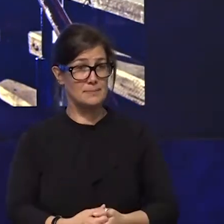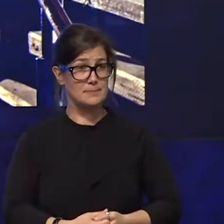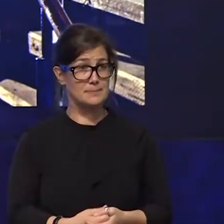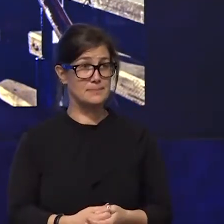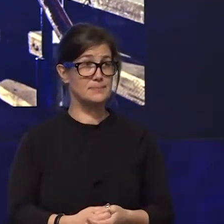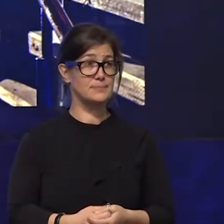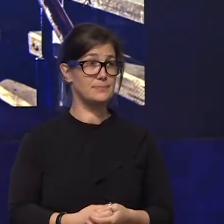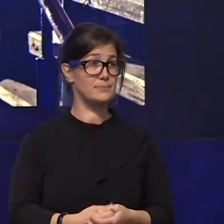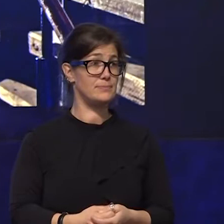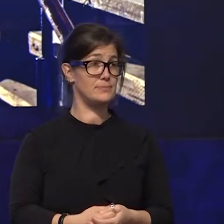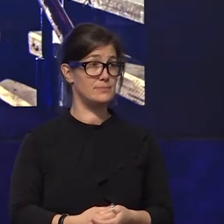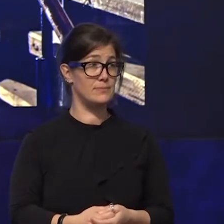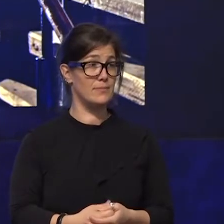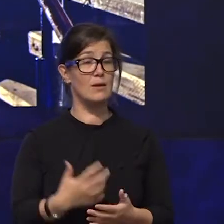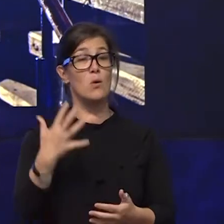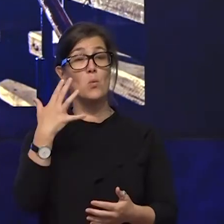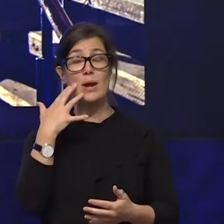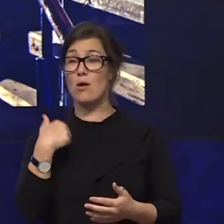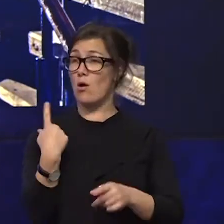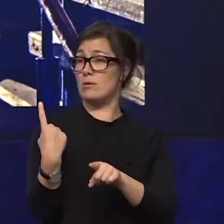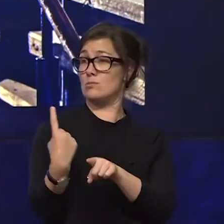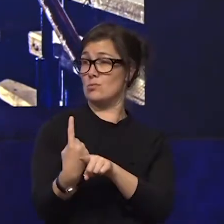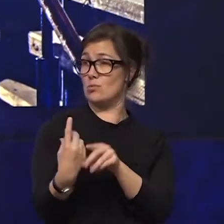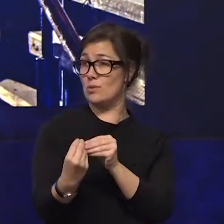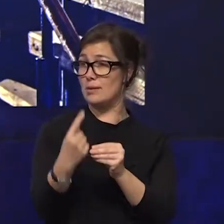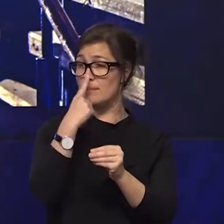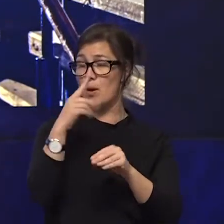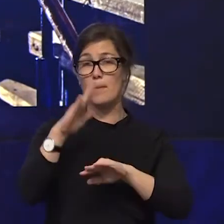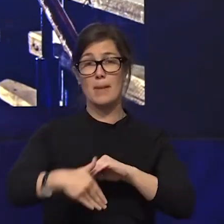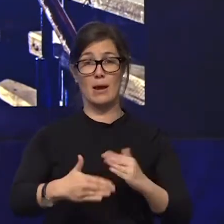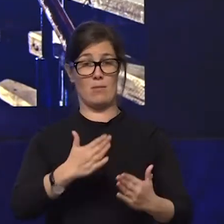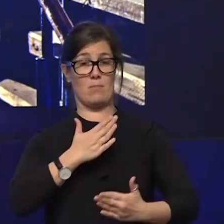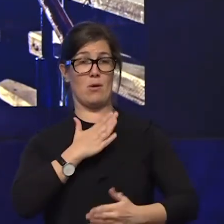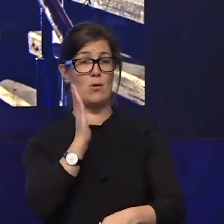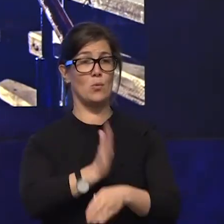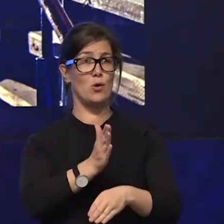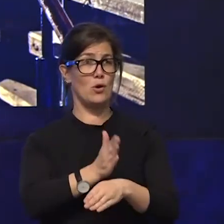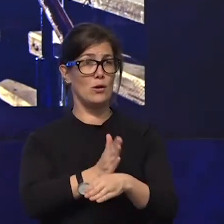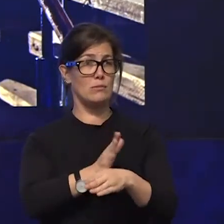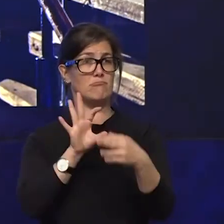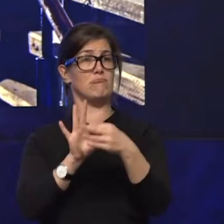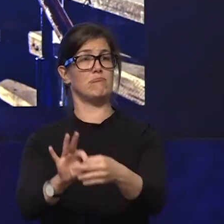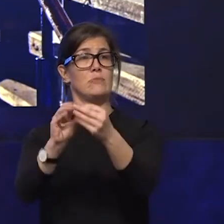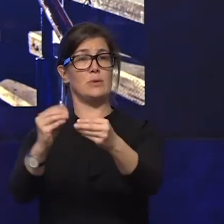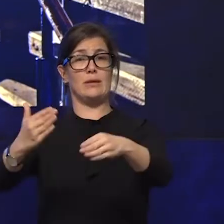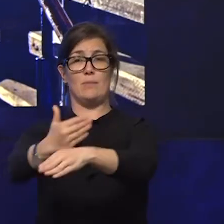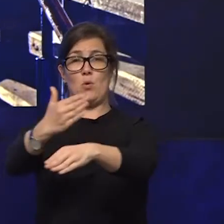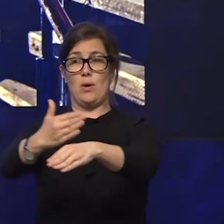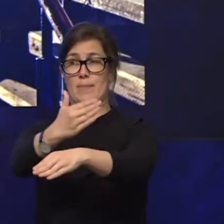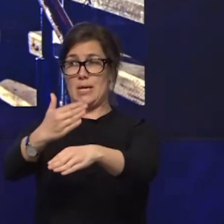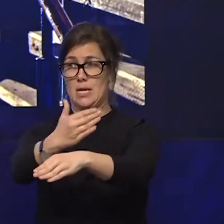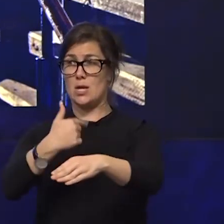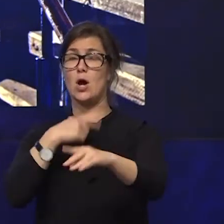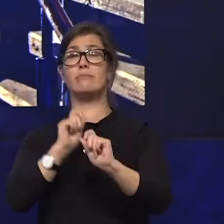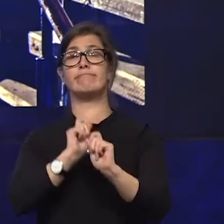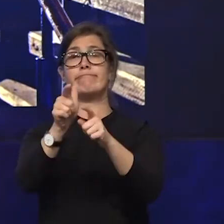when i speak to people about the work that i do particularly in the employment space and i go into